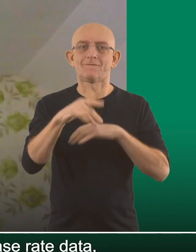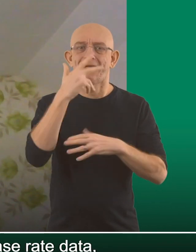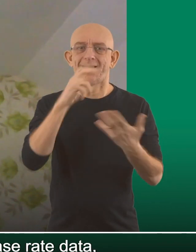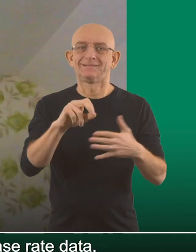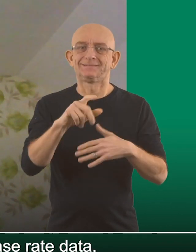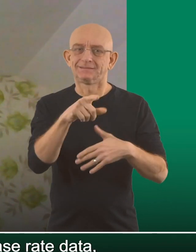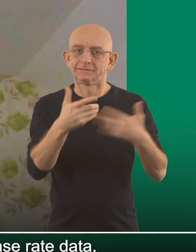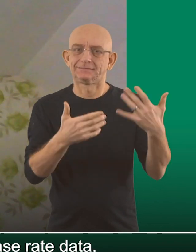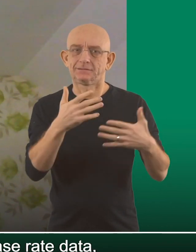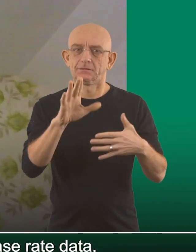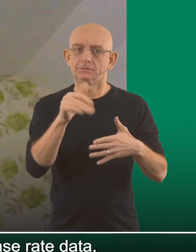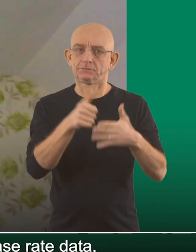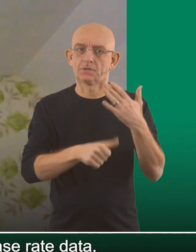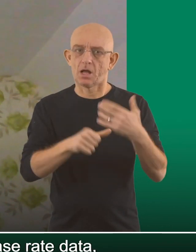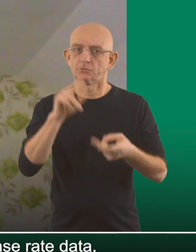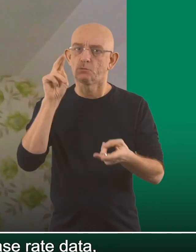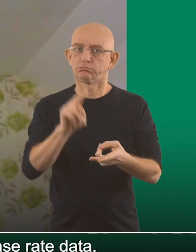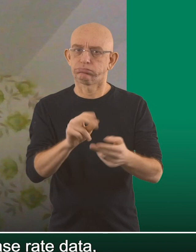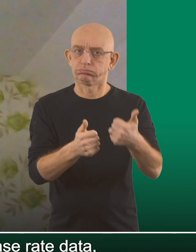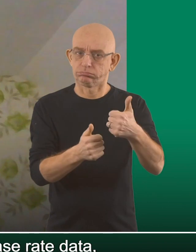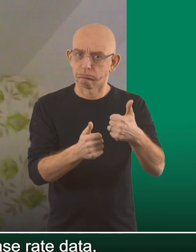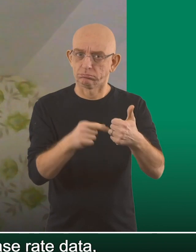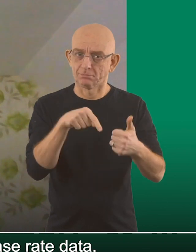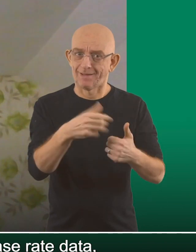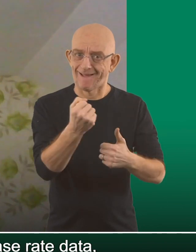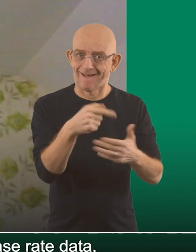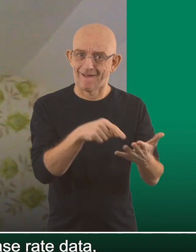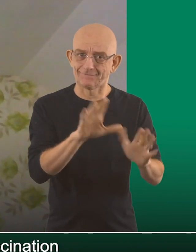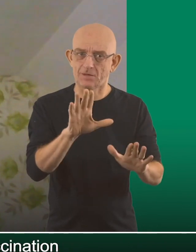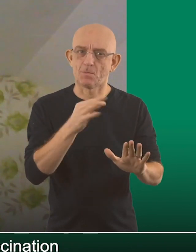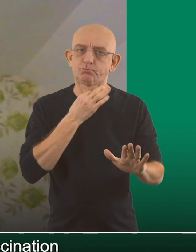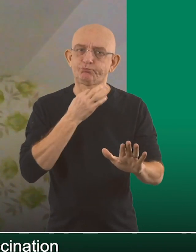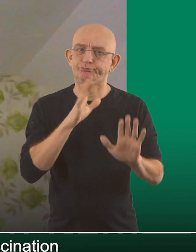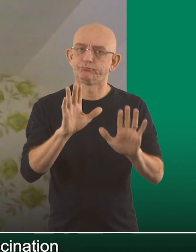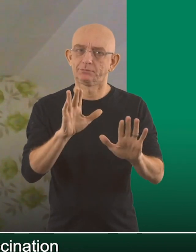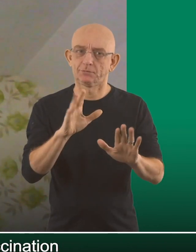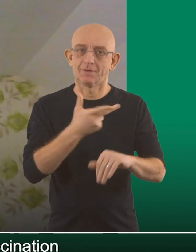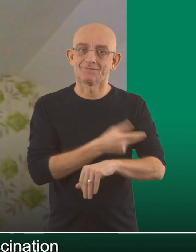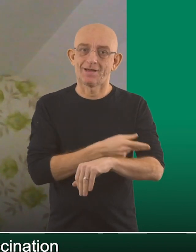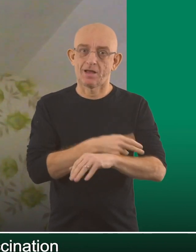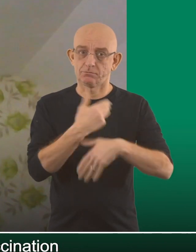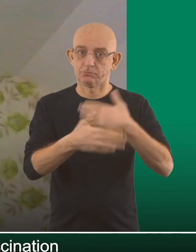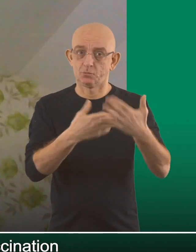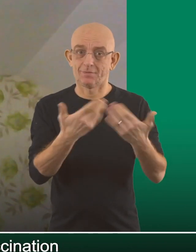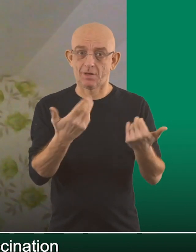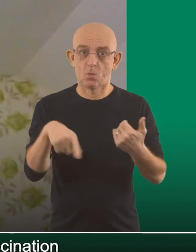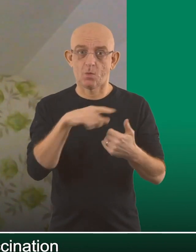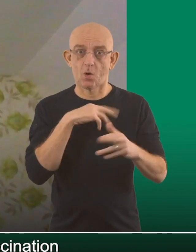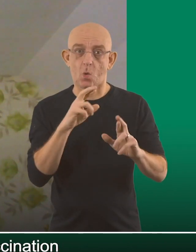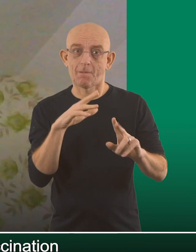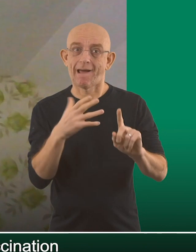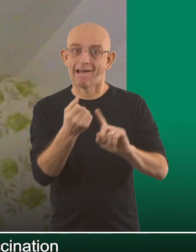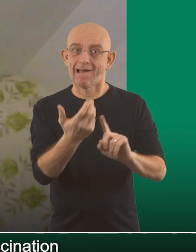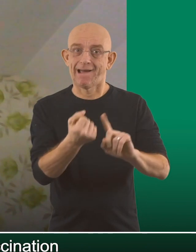the over 80s case rate data, that's beginning to fall off faster, thus a good indication that the vaccination is doing